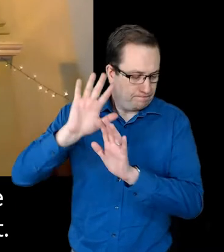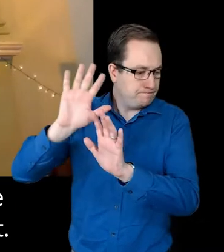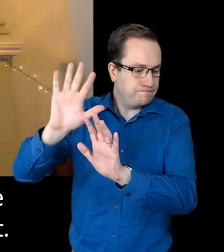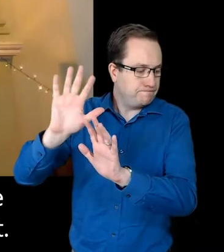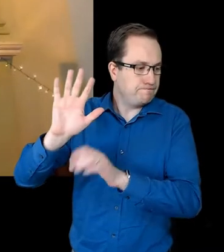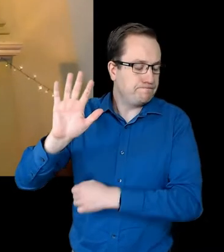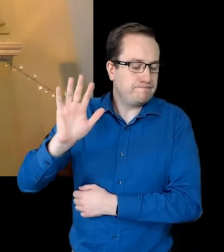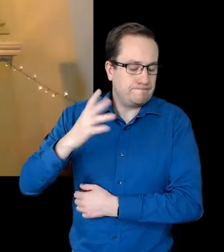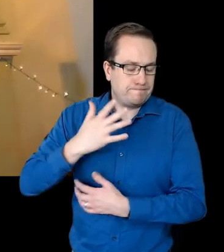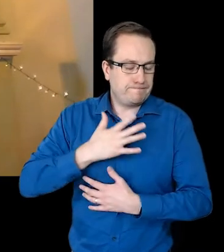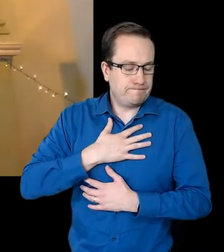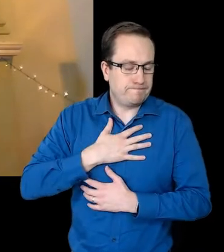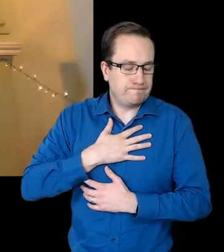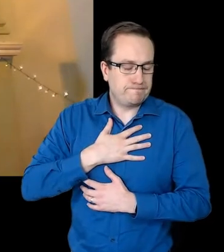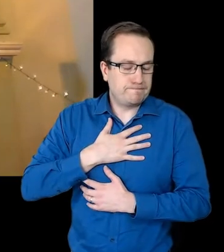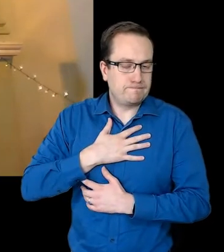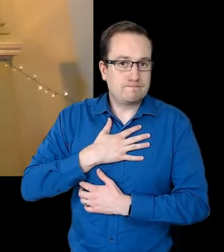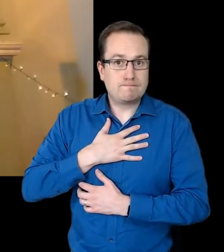nearest and dearest.